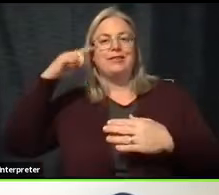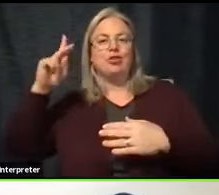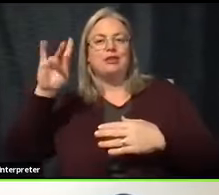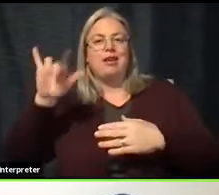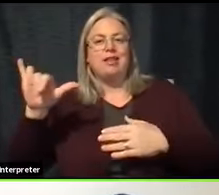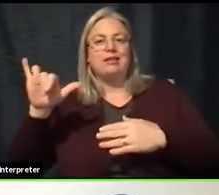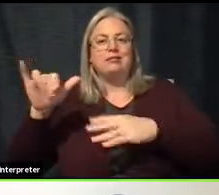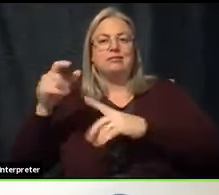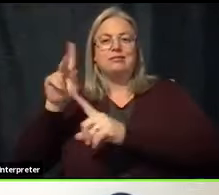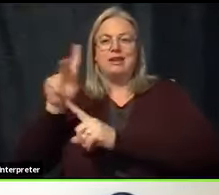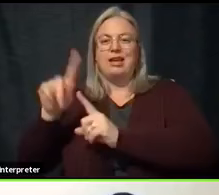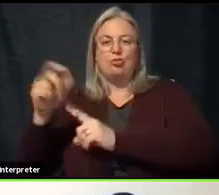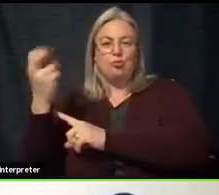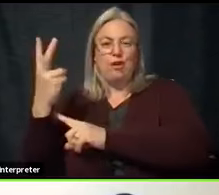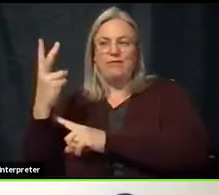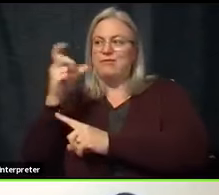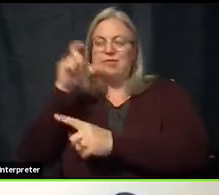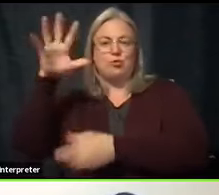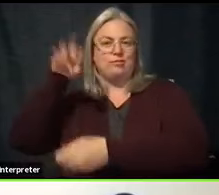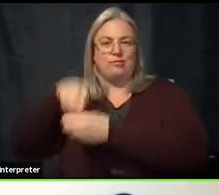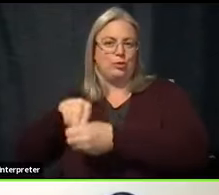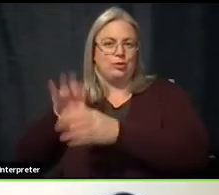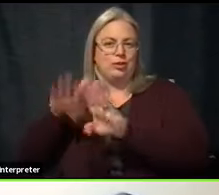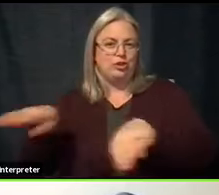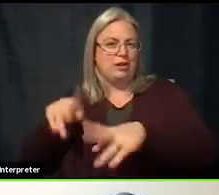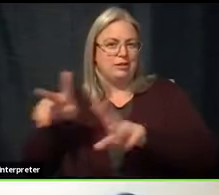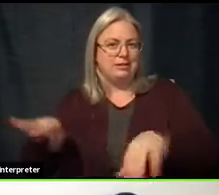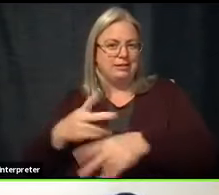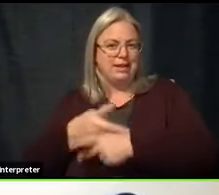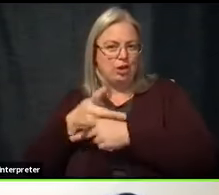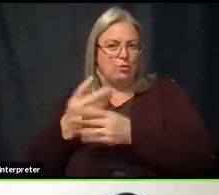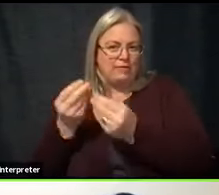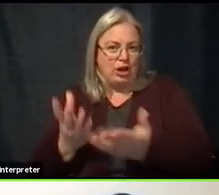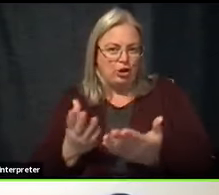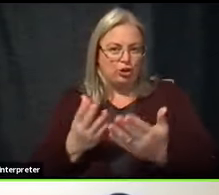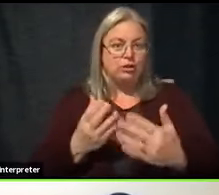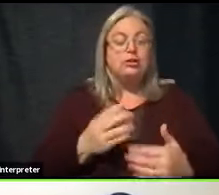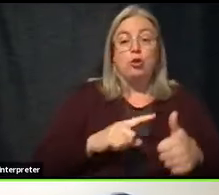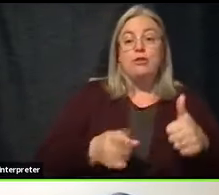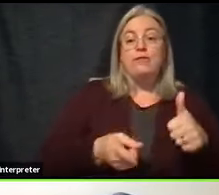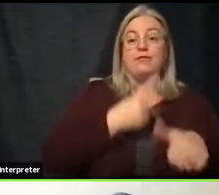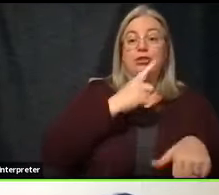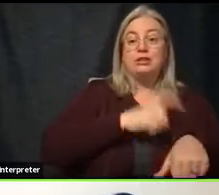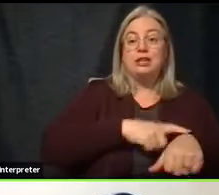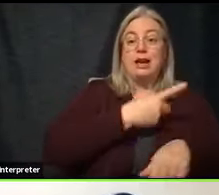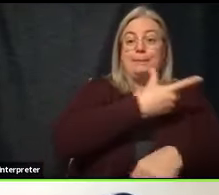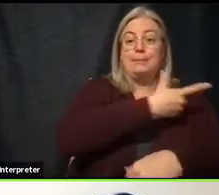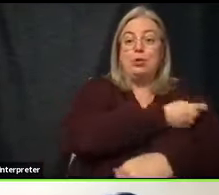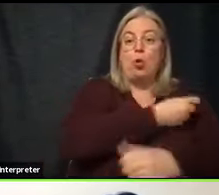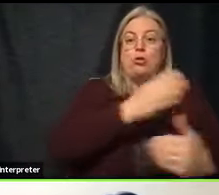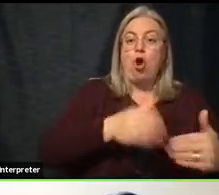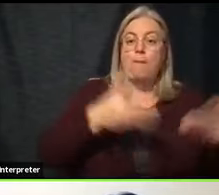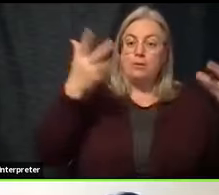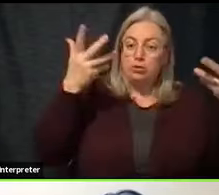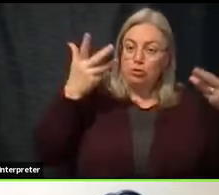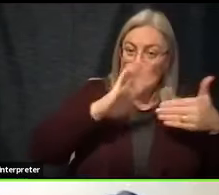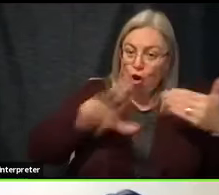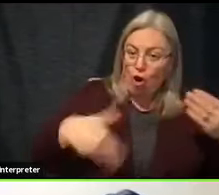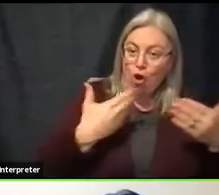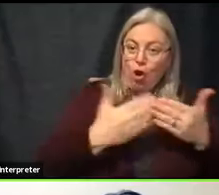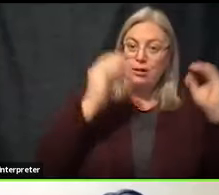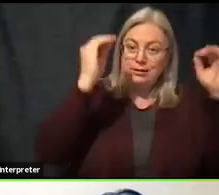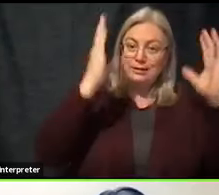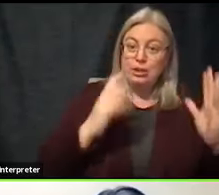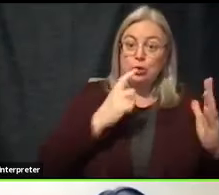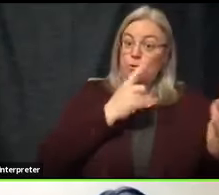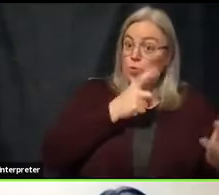we should be getting through the first doses for nearly every educator and child care provider who is